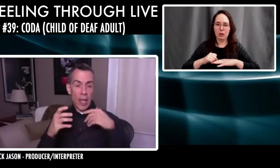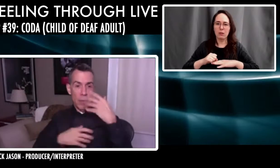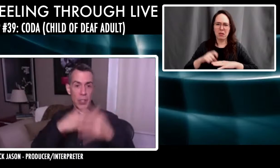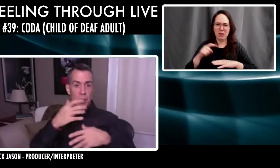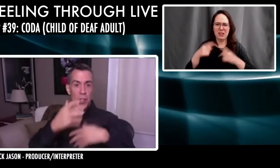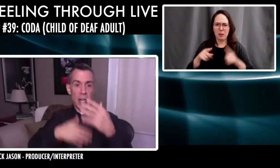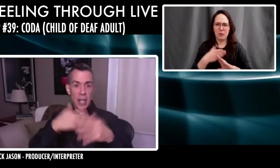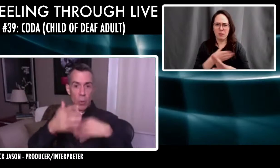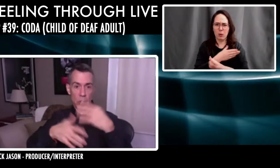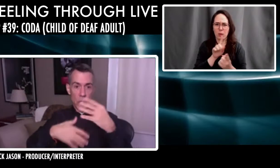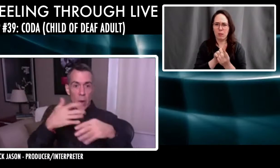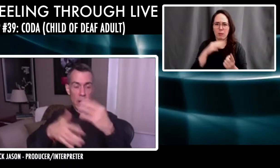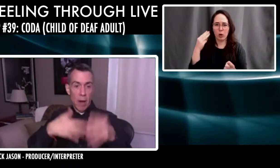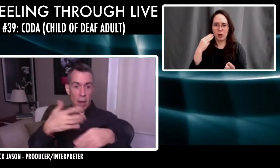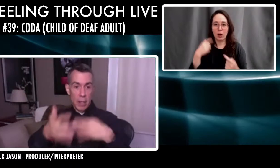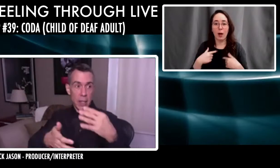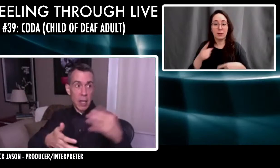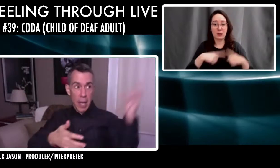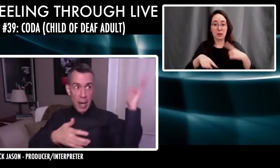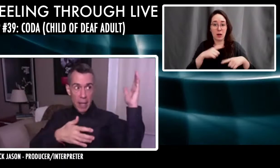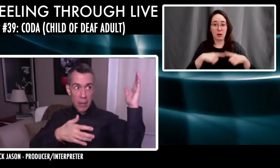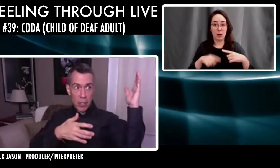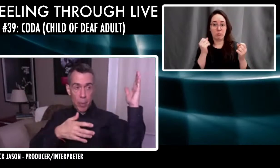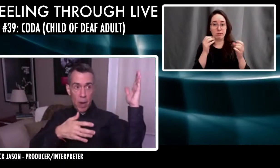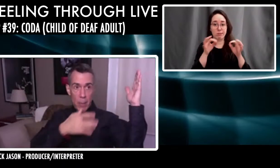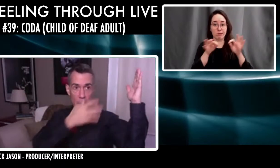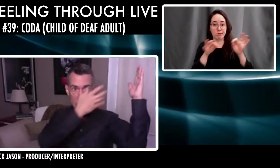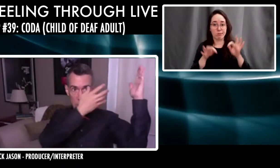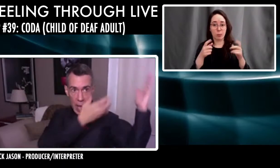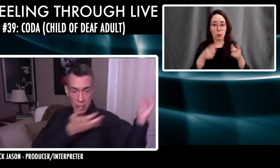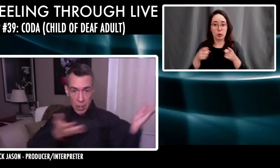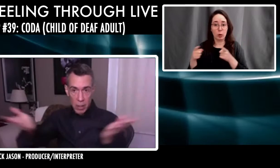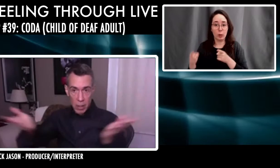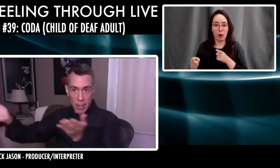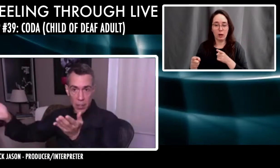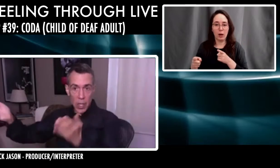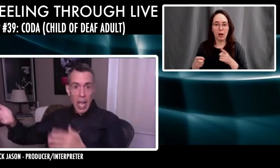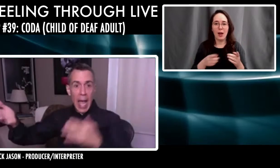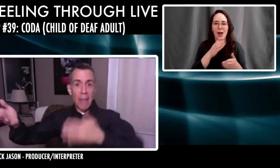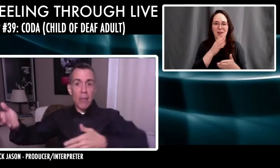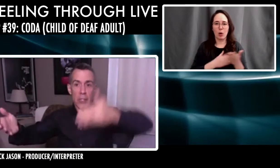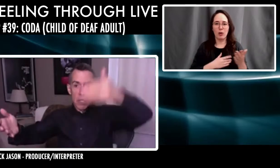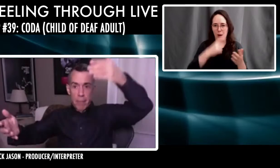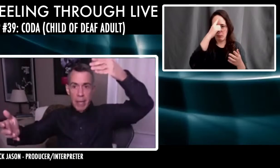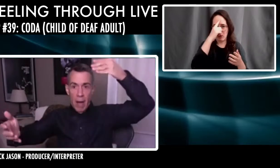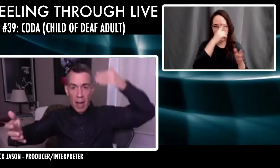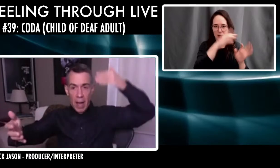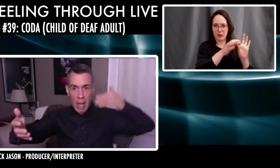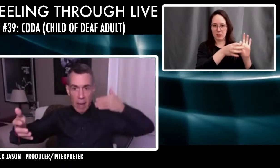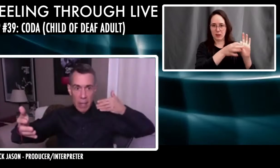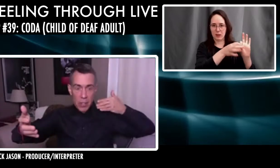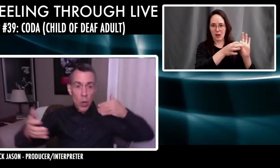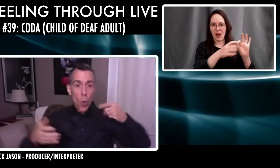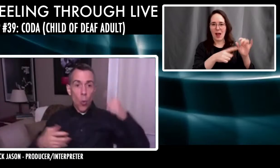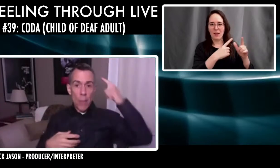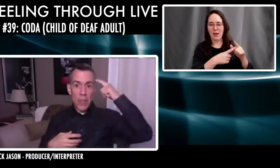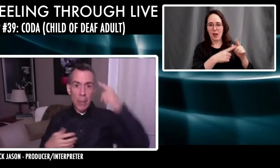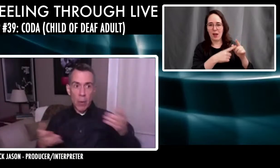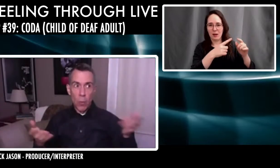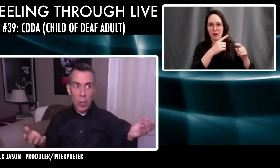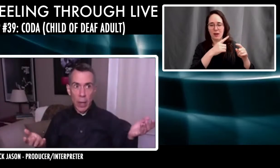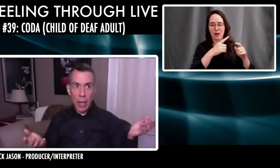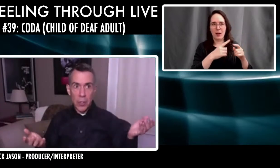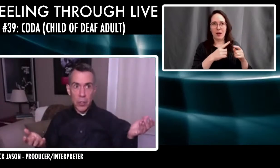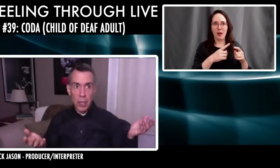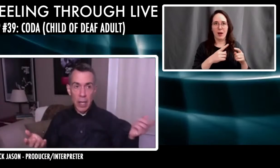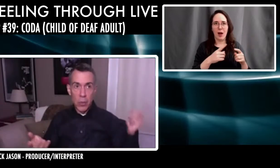where I can be signing what's going on. And I, there's the part of my brain that's passing along the message. And then there's the behind that message where I'm thinking